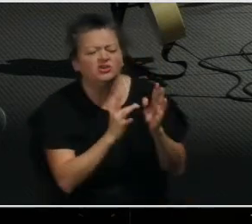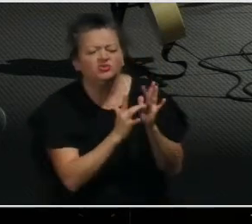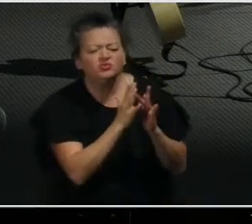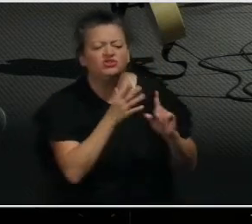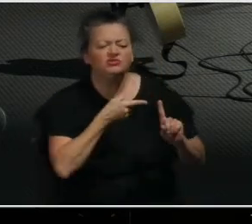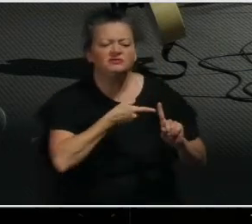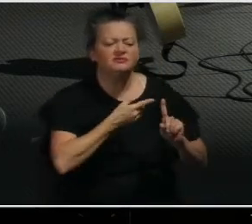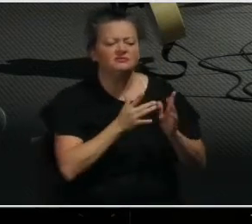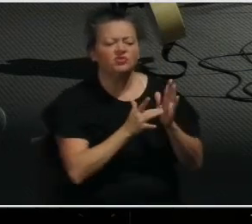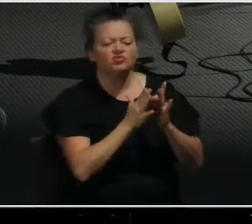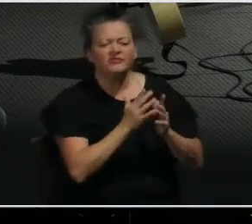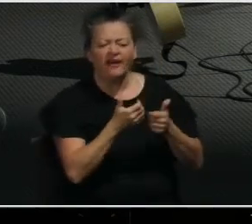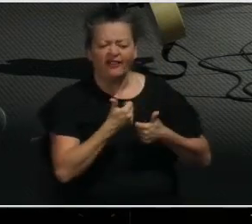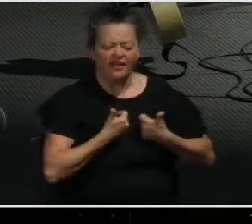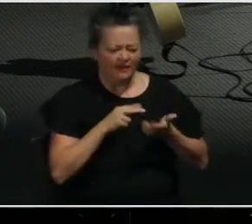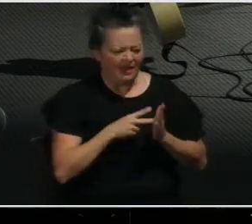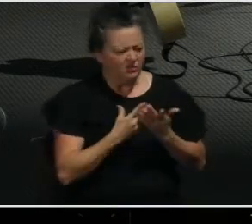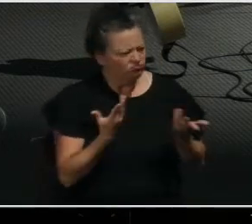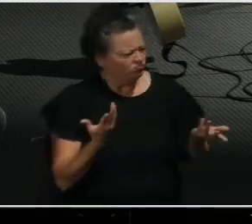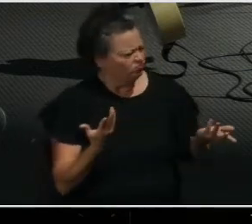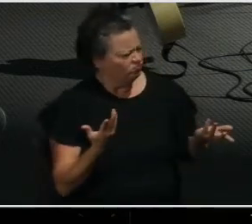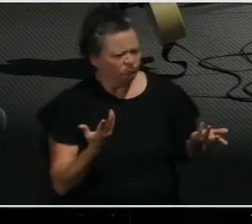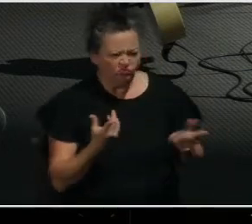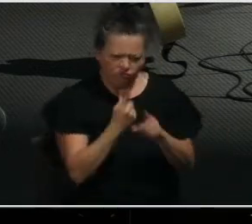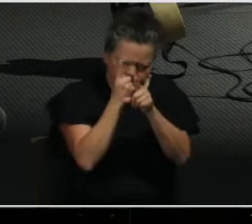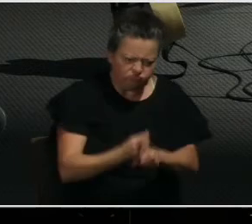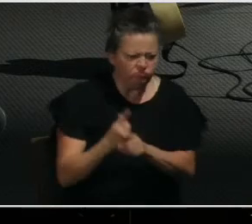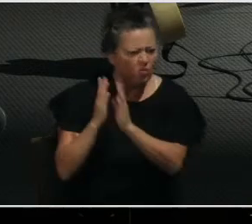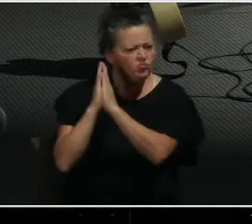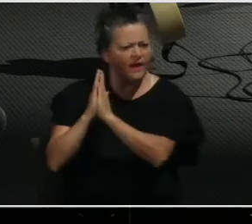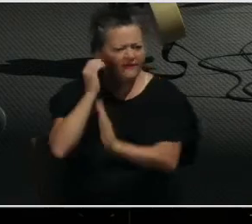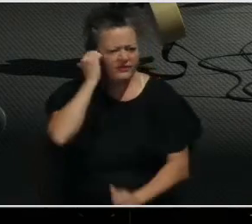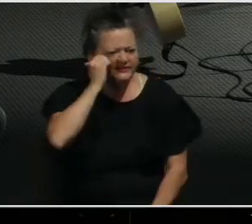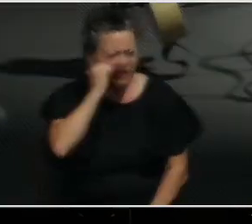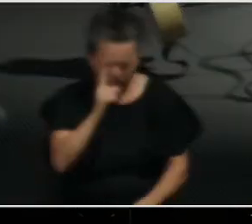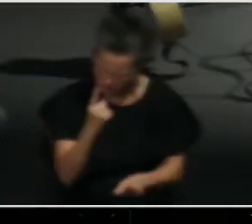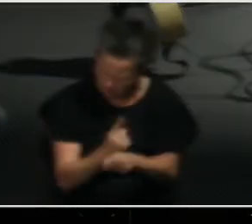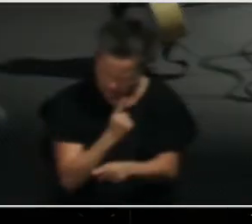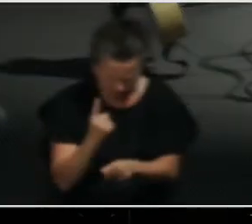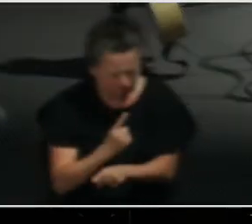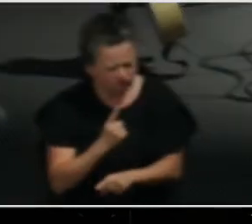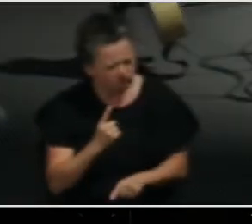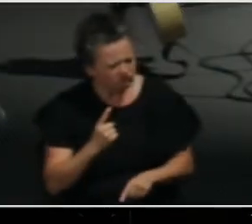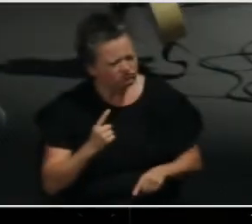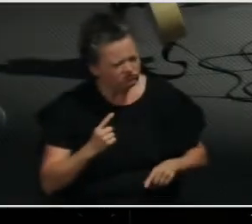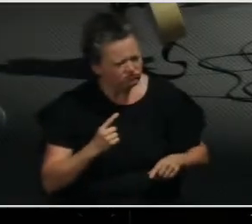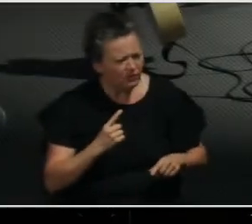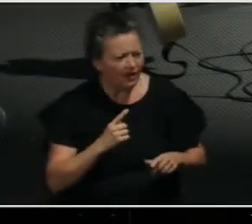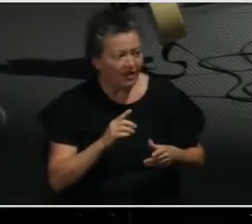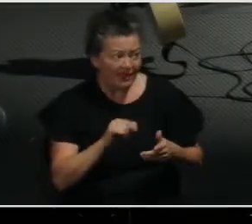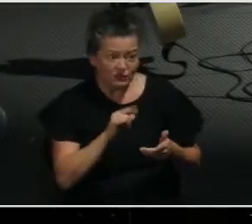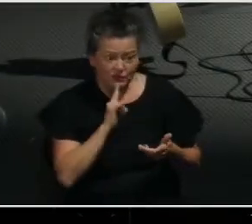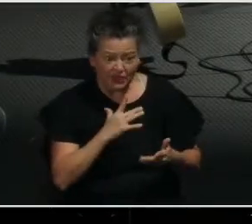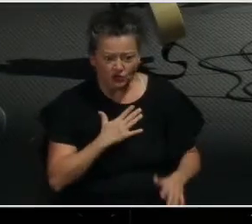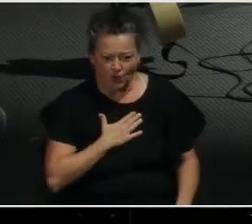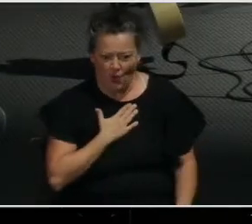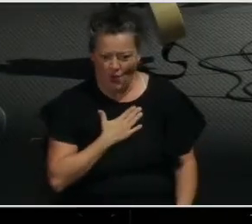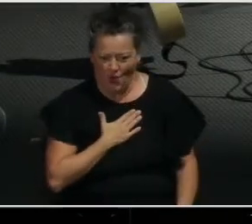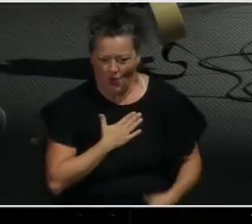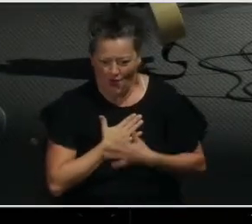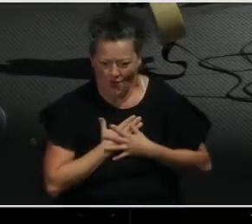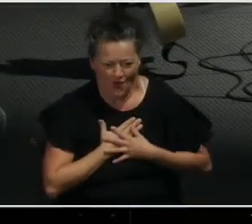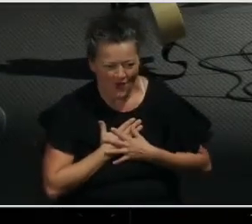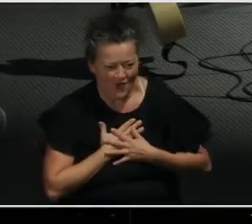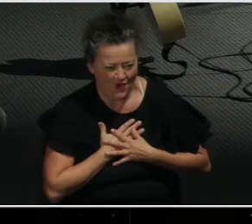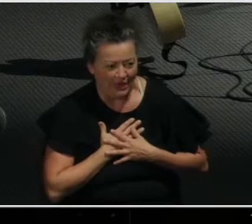deal of being a Christian. It's what we do. It's a joy that we can come and talk to